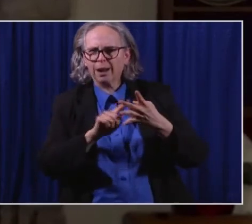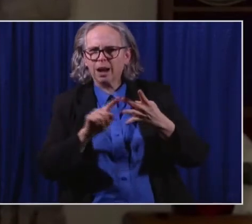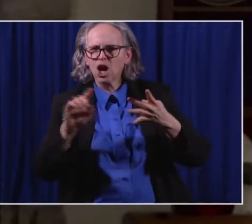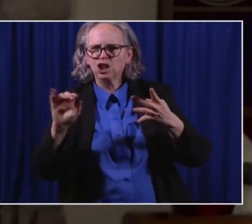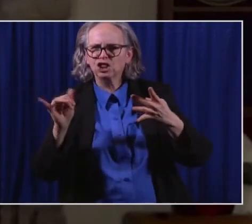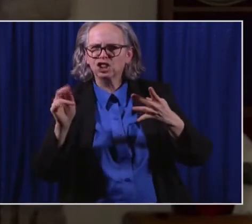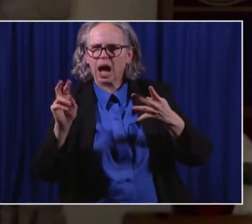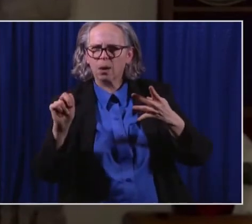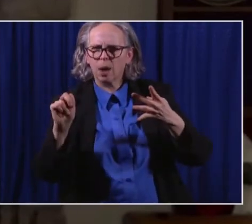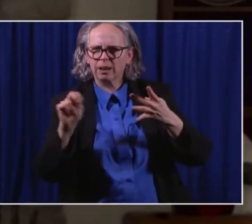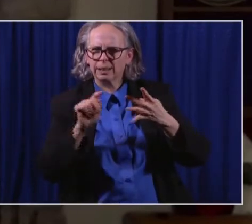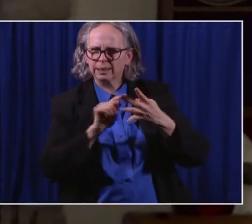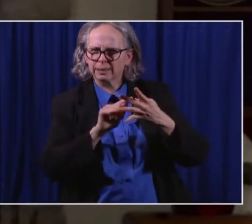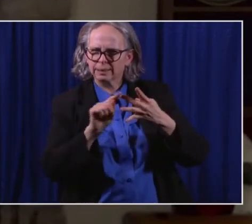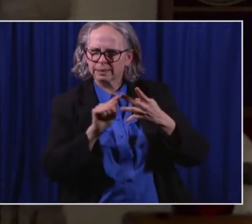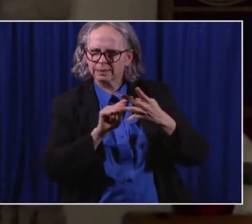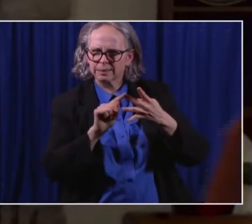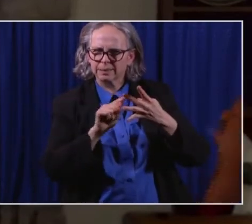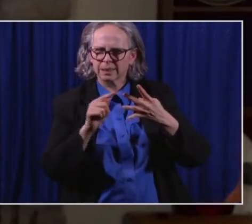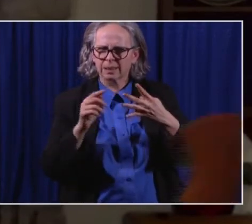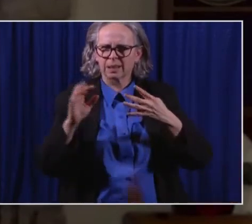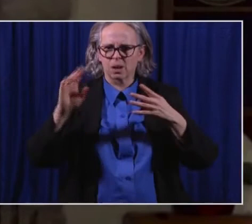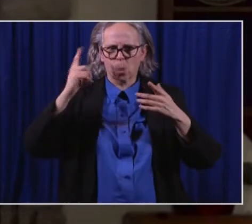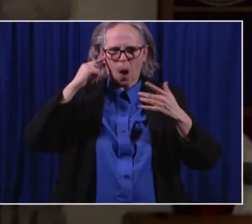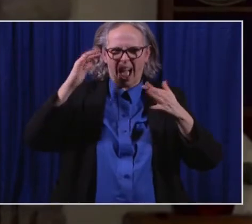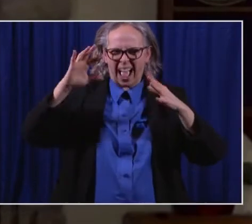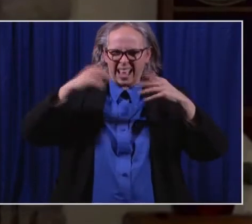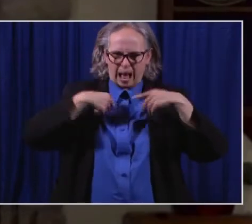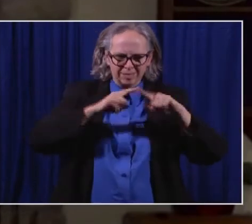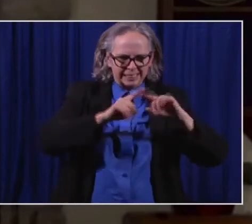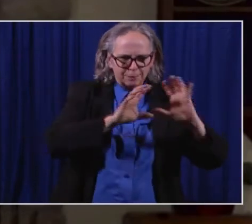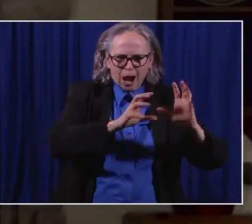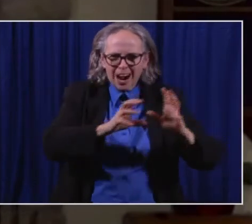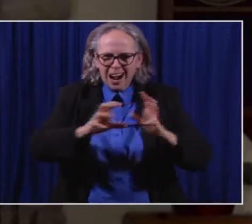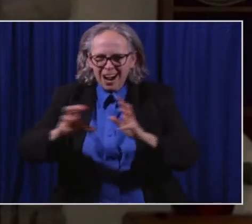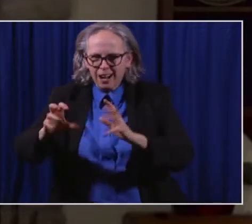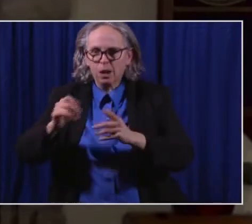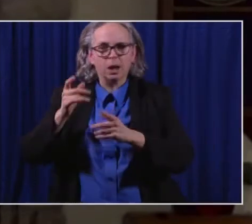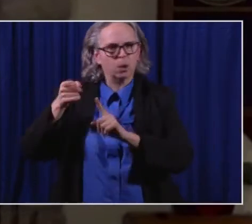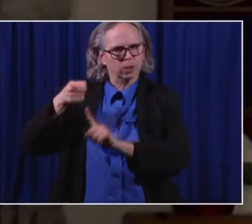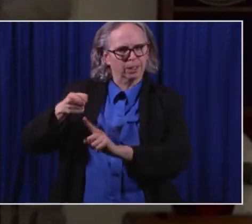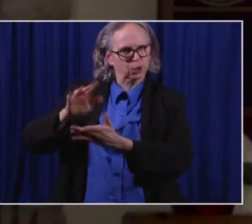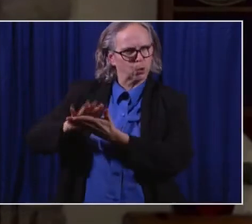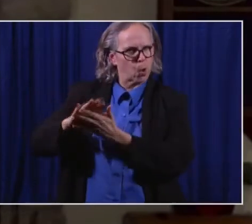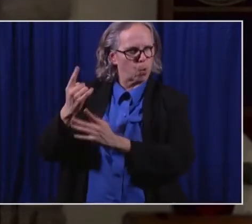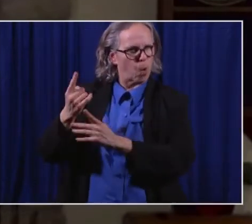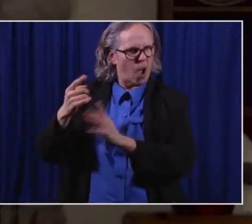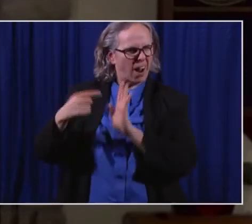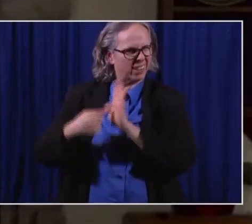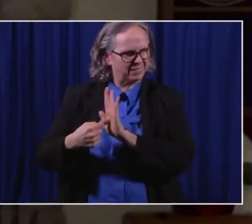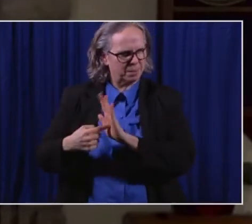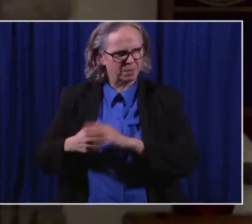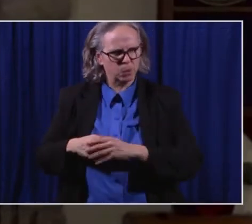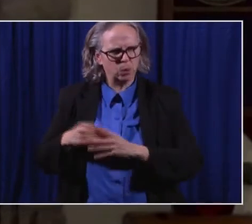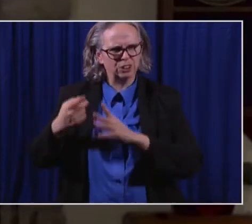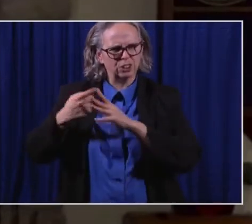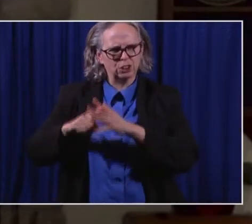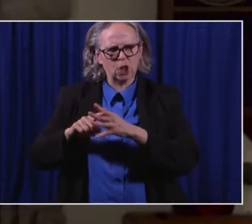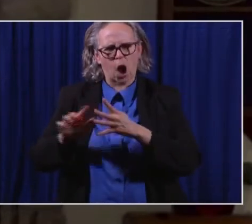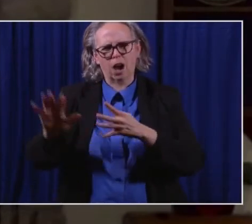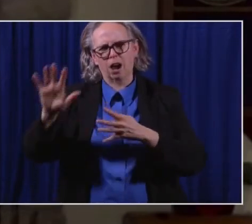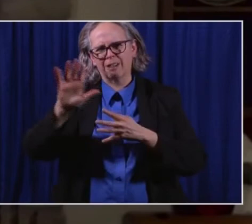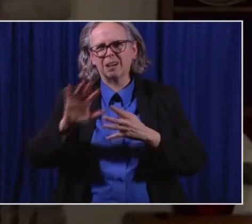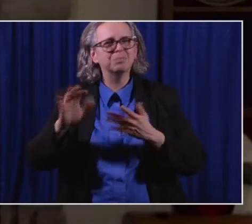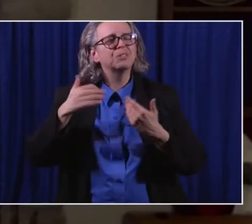The subgroups within them, schools included, will be scheduled from there. So we don't know if schools will